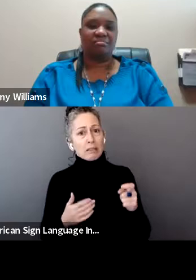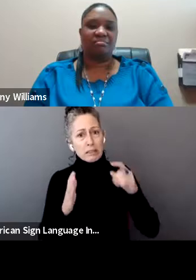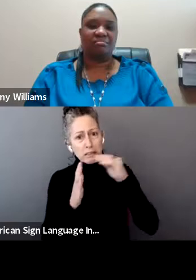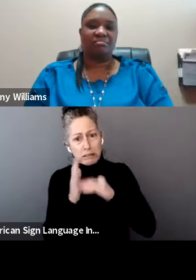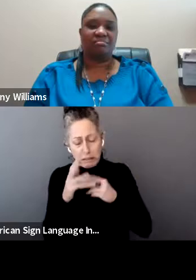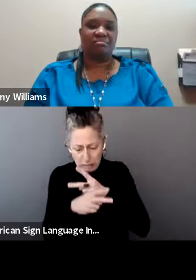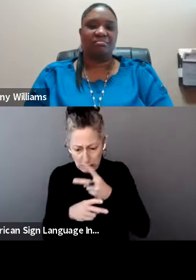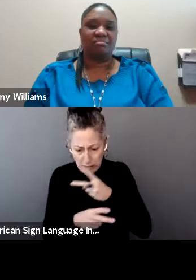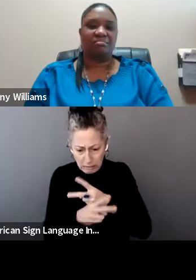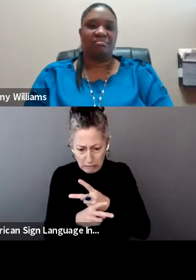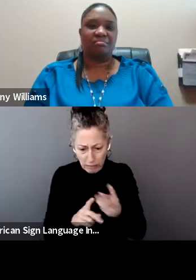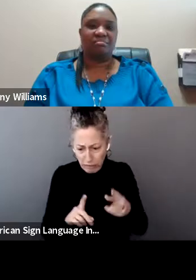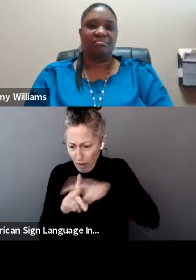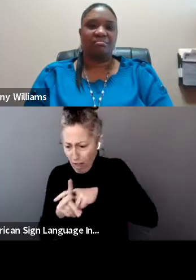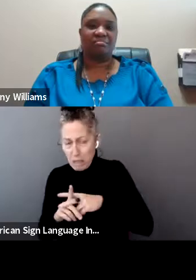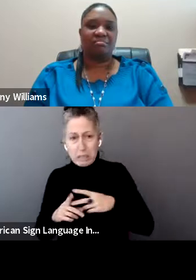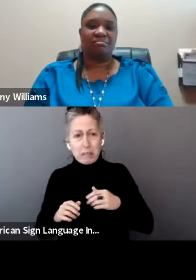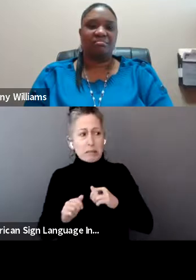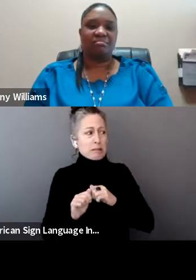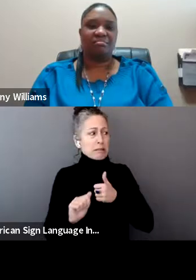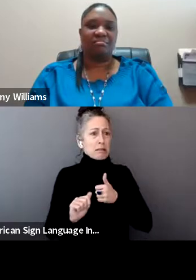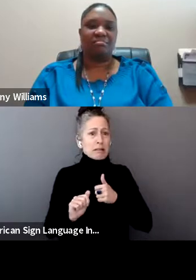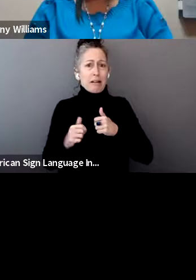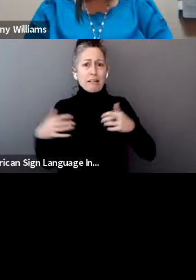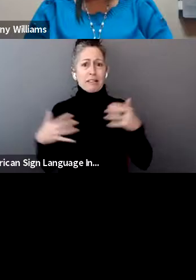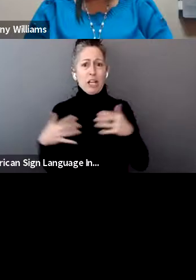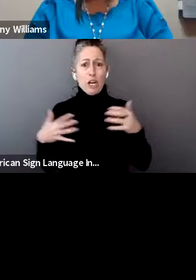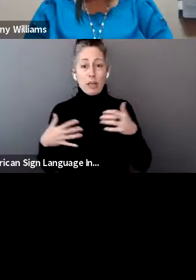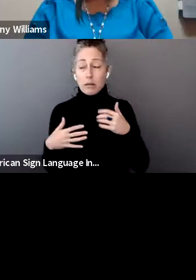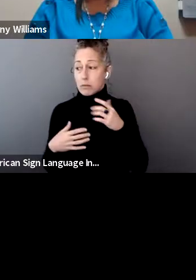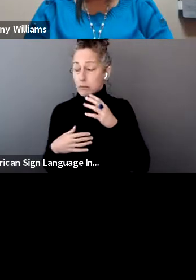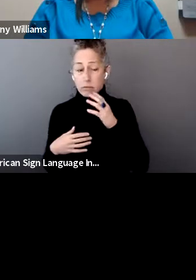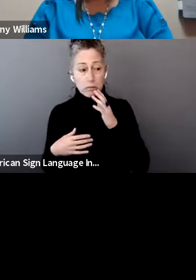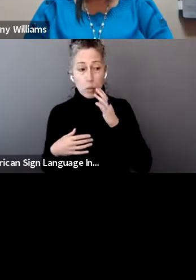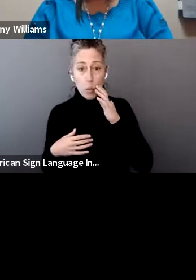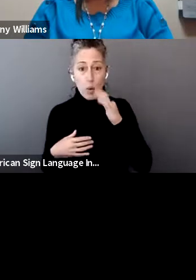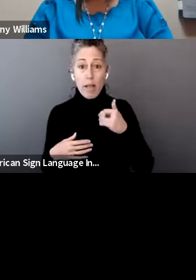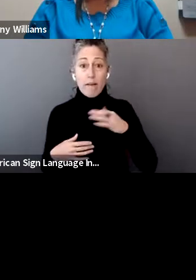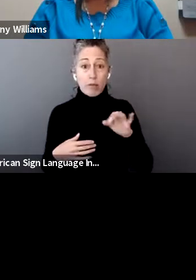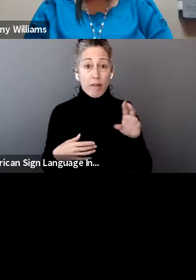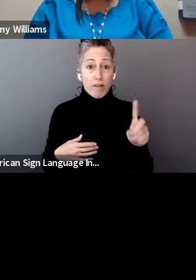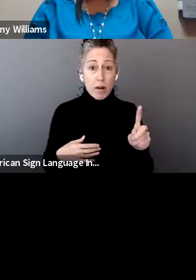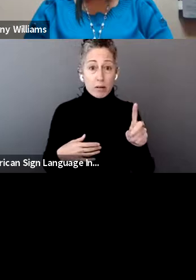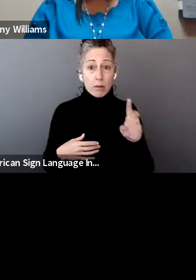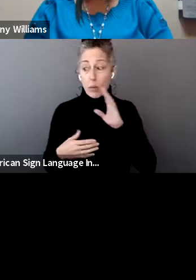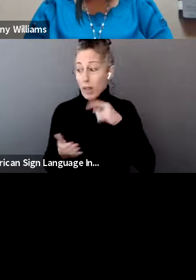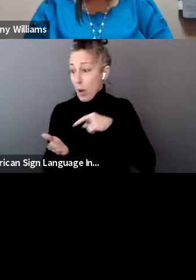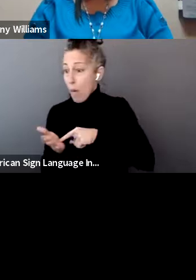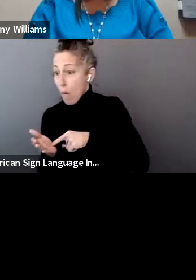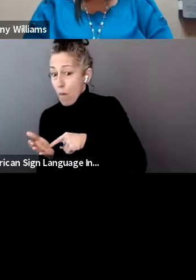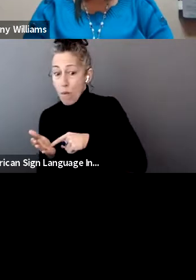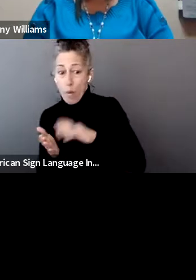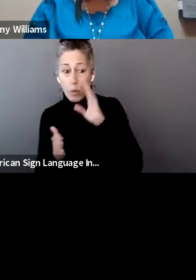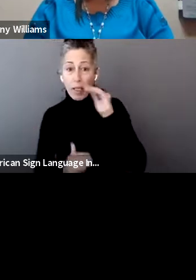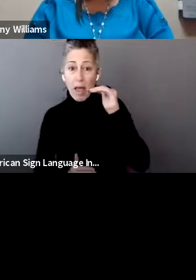don't know whether they'll owe or get a refund or really even just come out even. And this